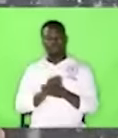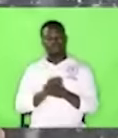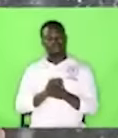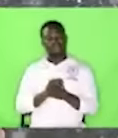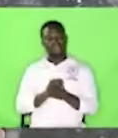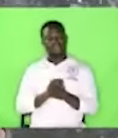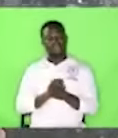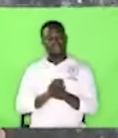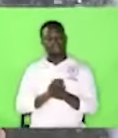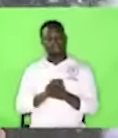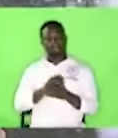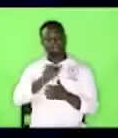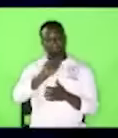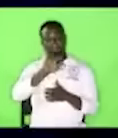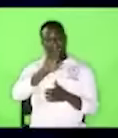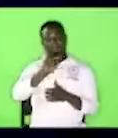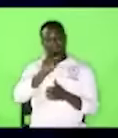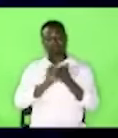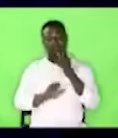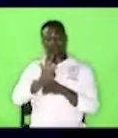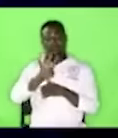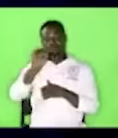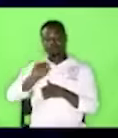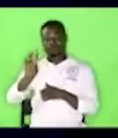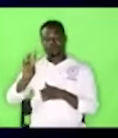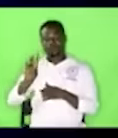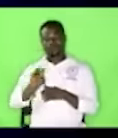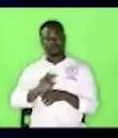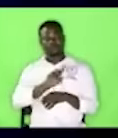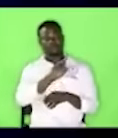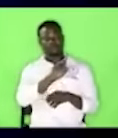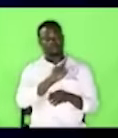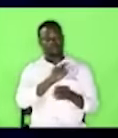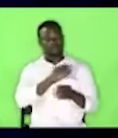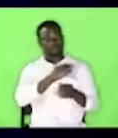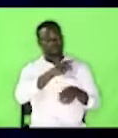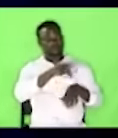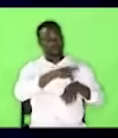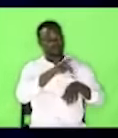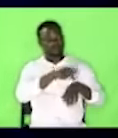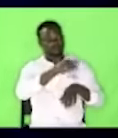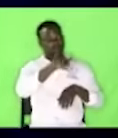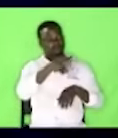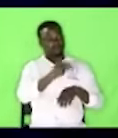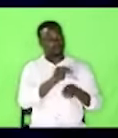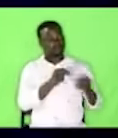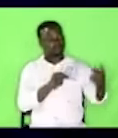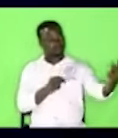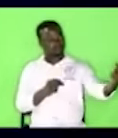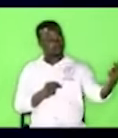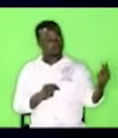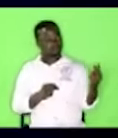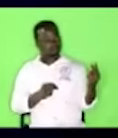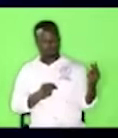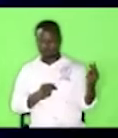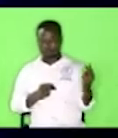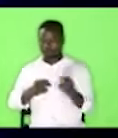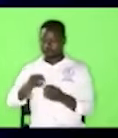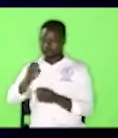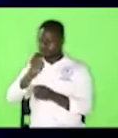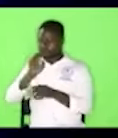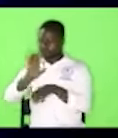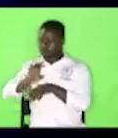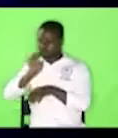as chapter 4 verse 7 they had Peter and John brought before them and began to question them